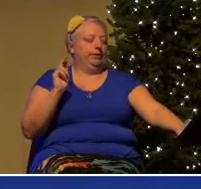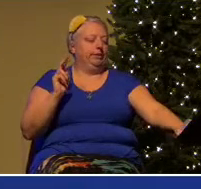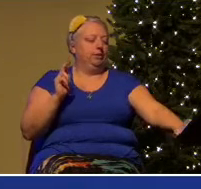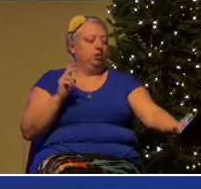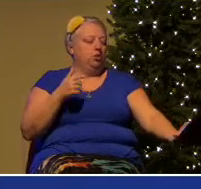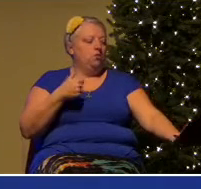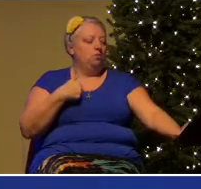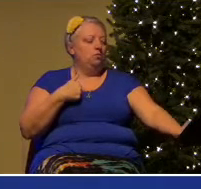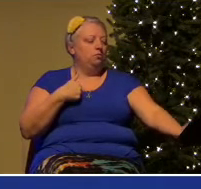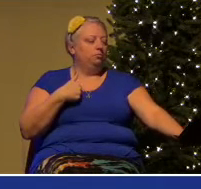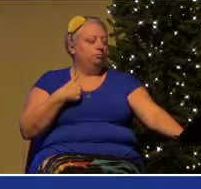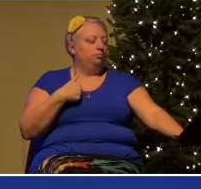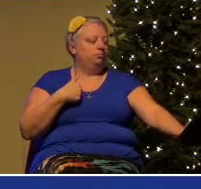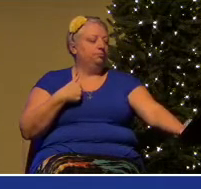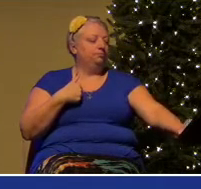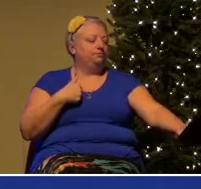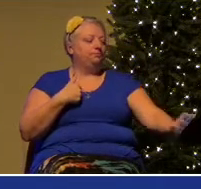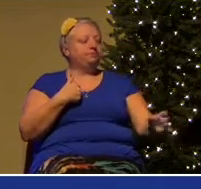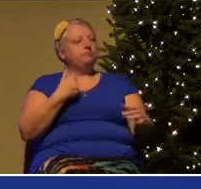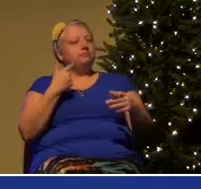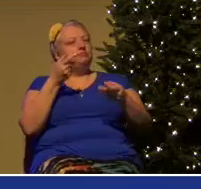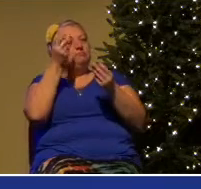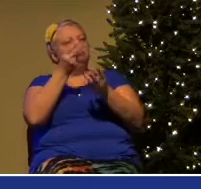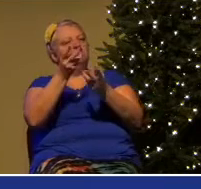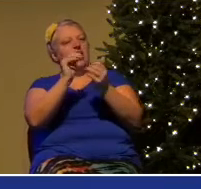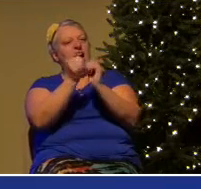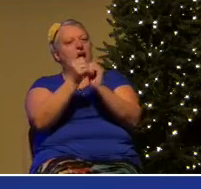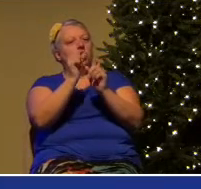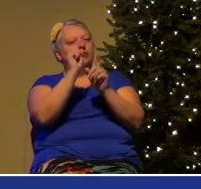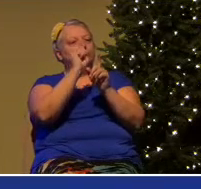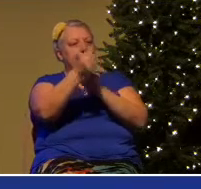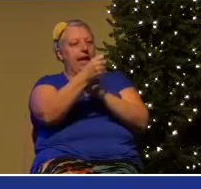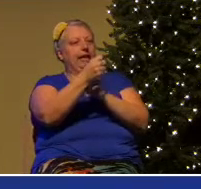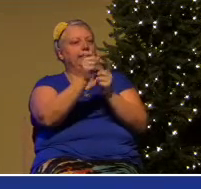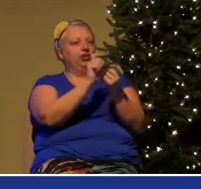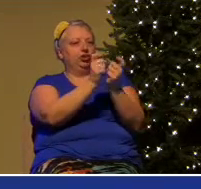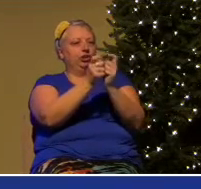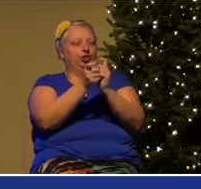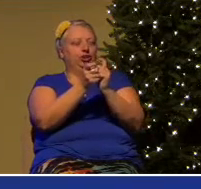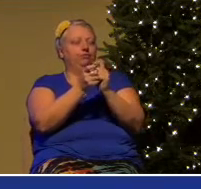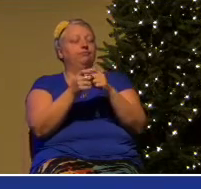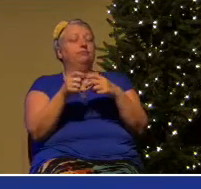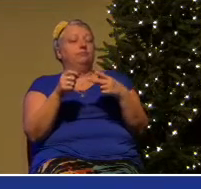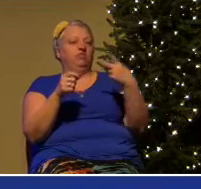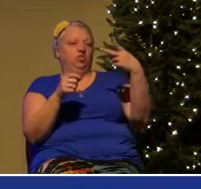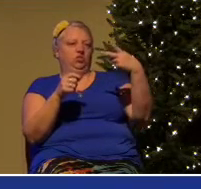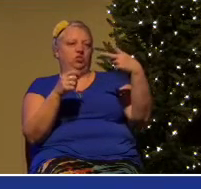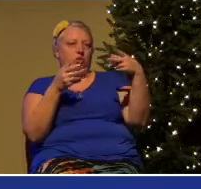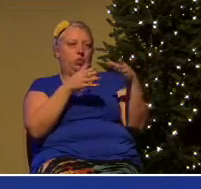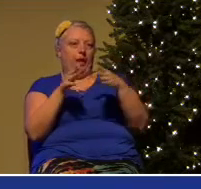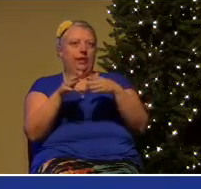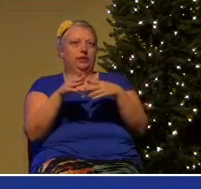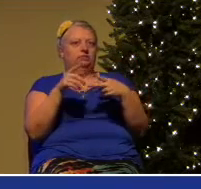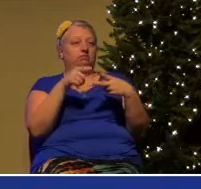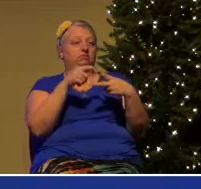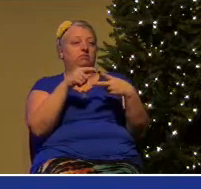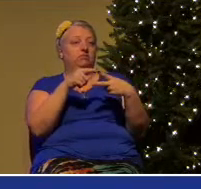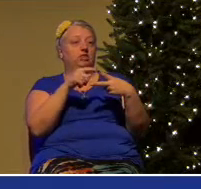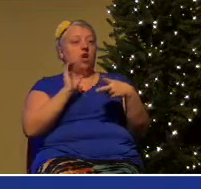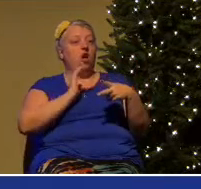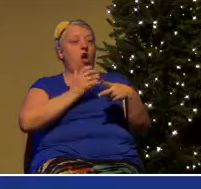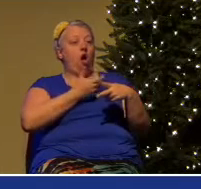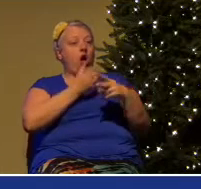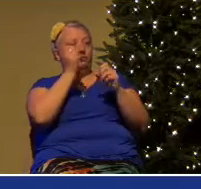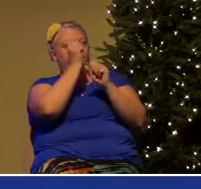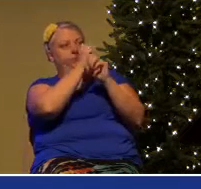deals with the world. Let me quickly review them. Number one, we talked about our view and understanding of the